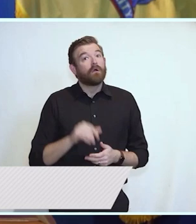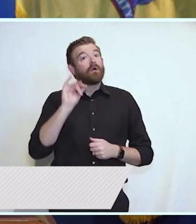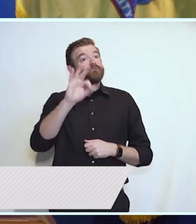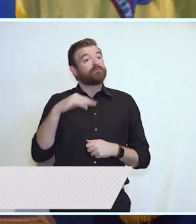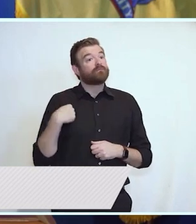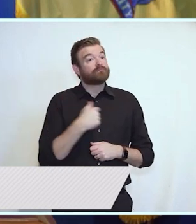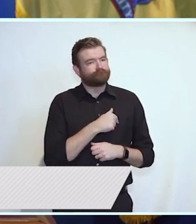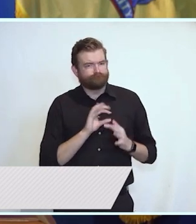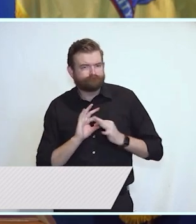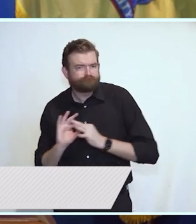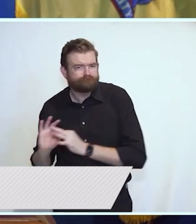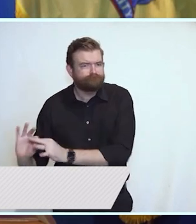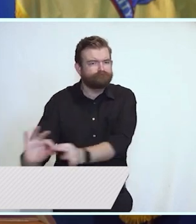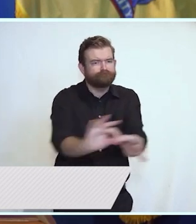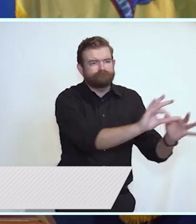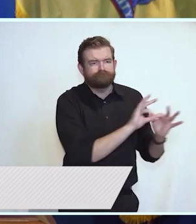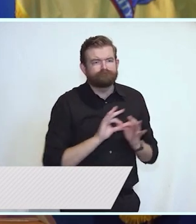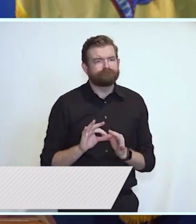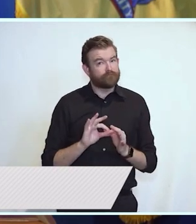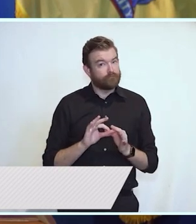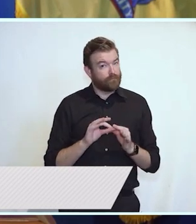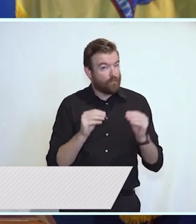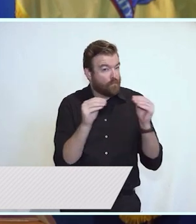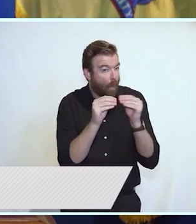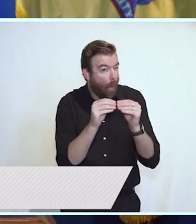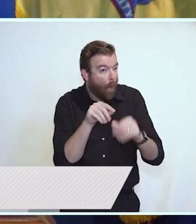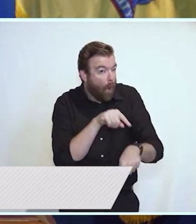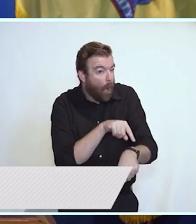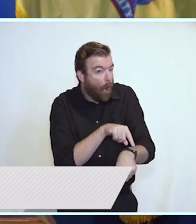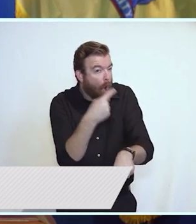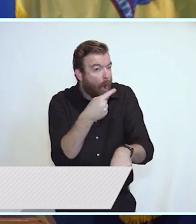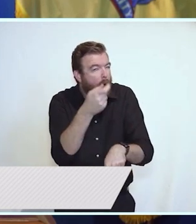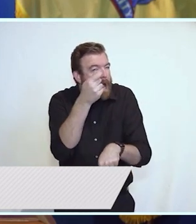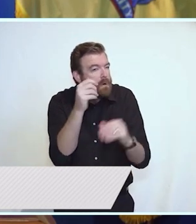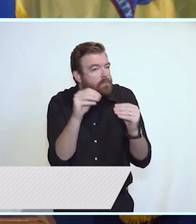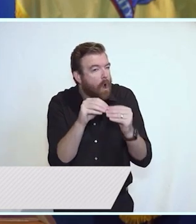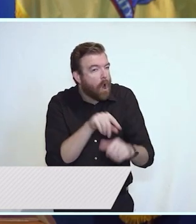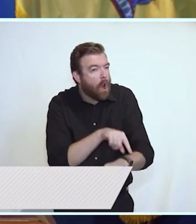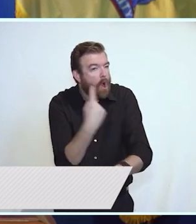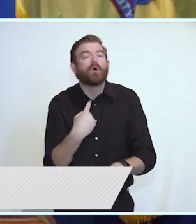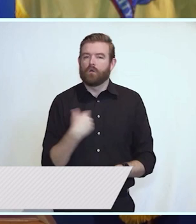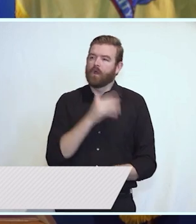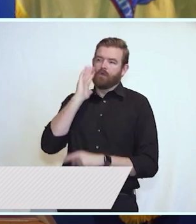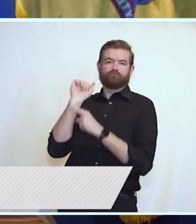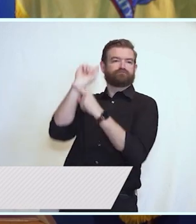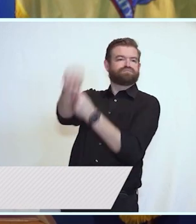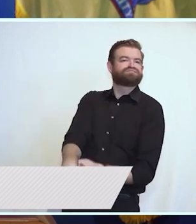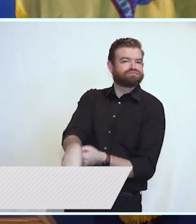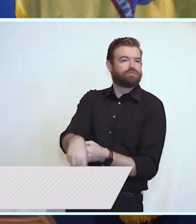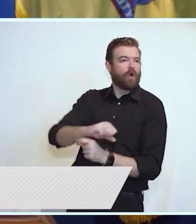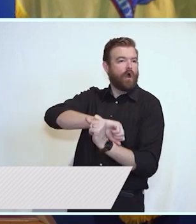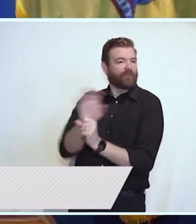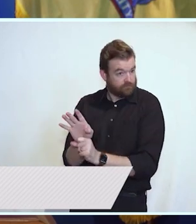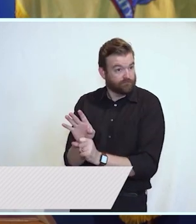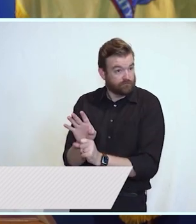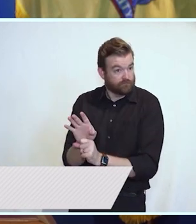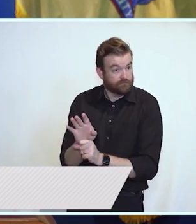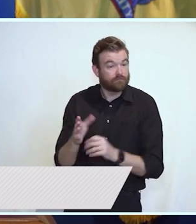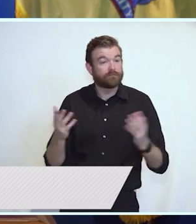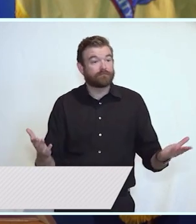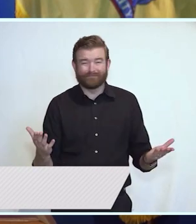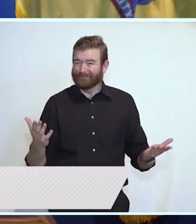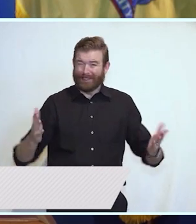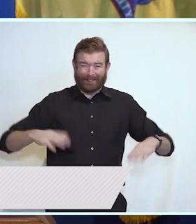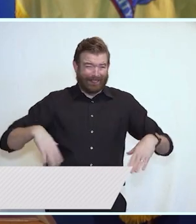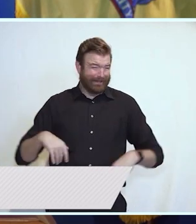a little longer, we will disperse the dark cloud of COVID. We may not have yet fully conquered the virus, but we